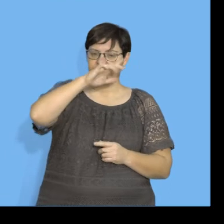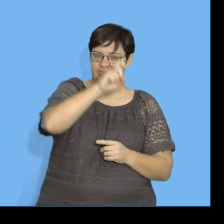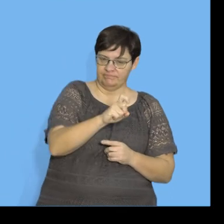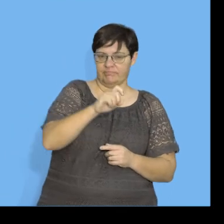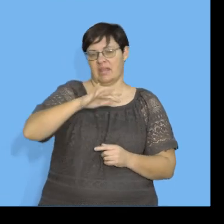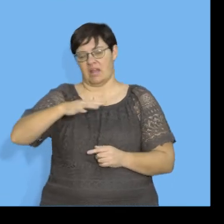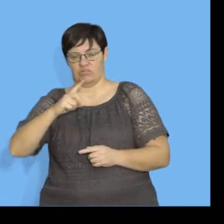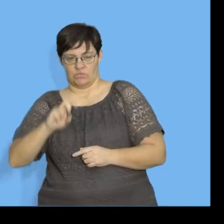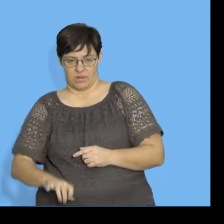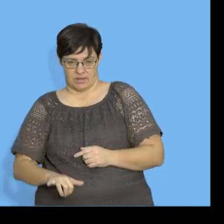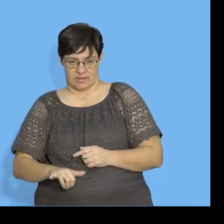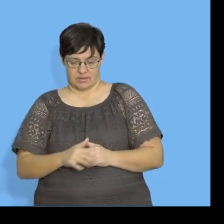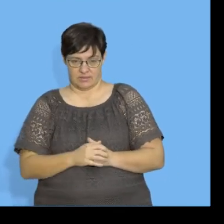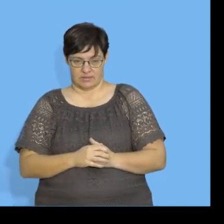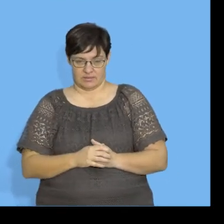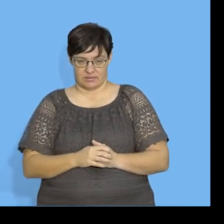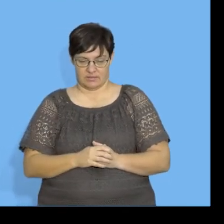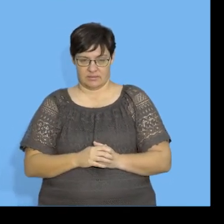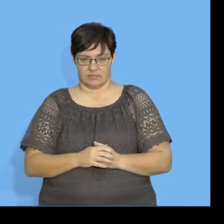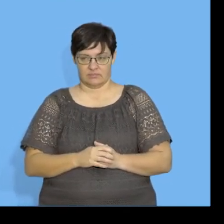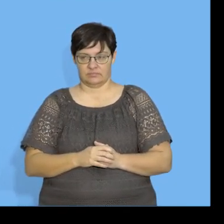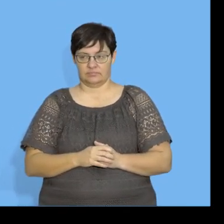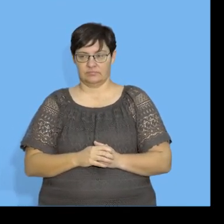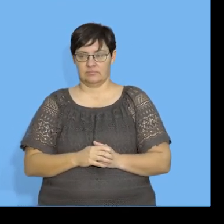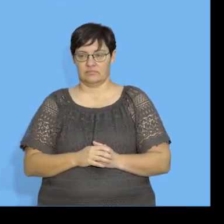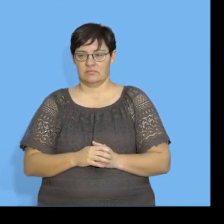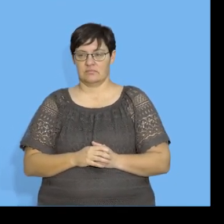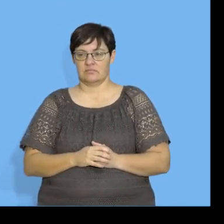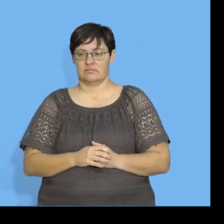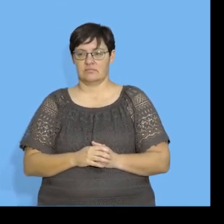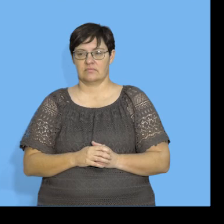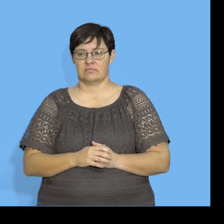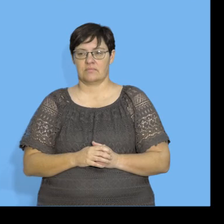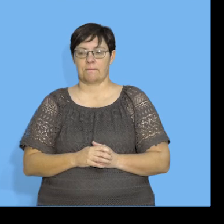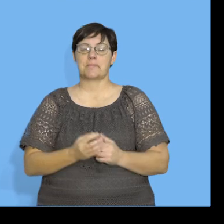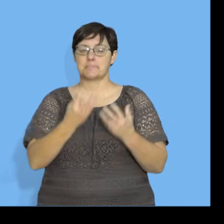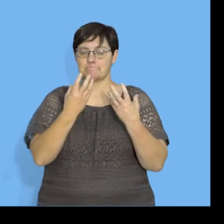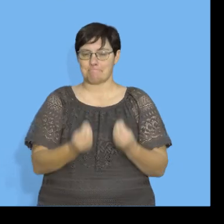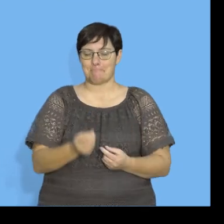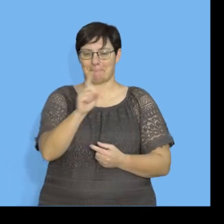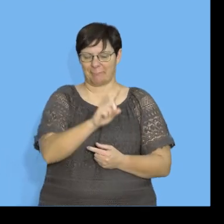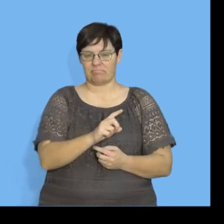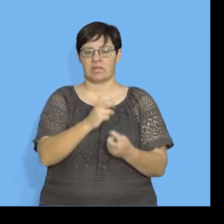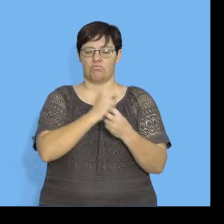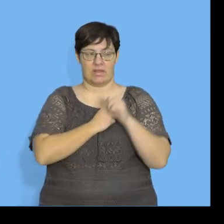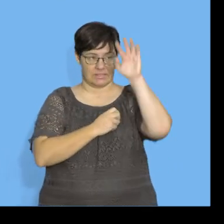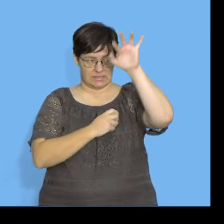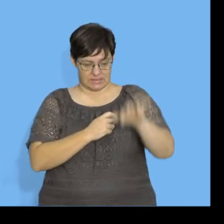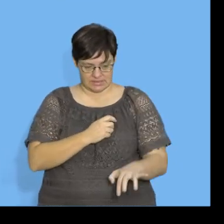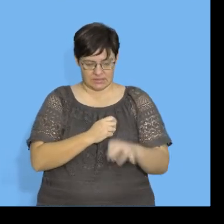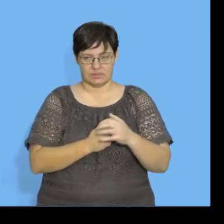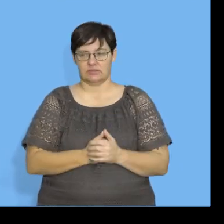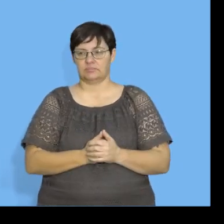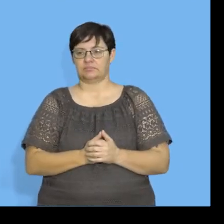average for x and the average for y. Then from there, this is what we have, the resting heart